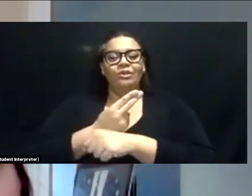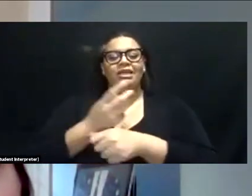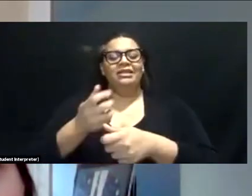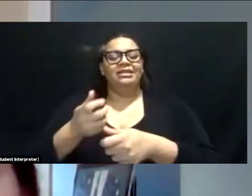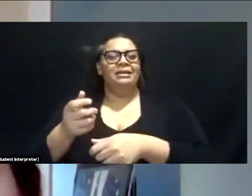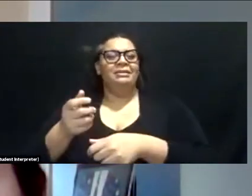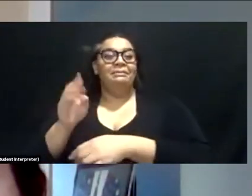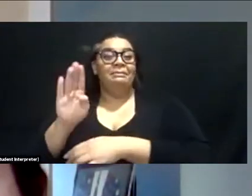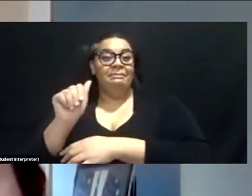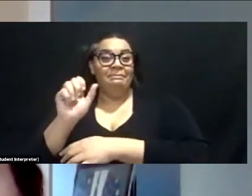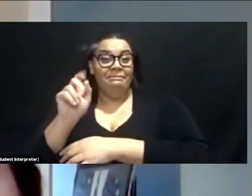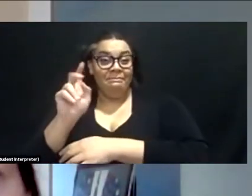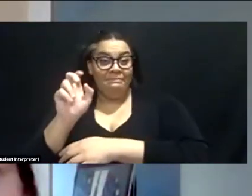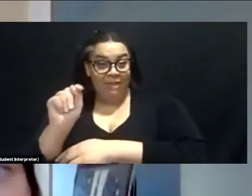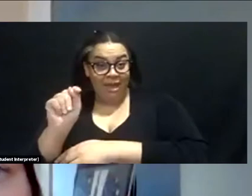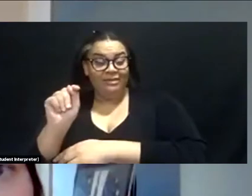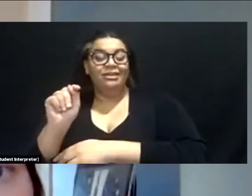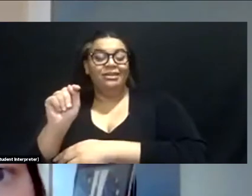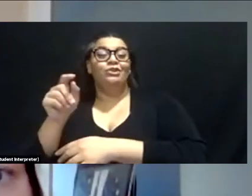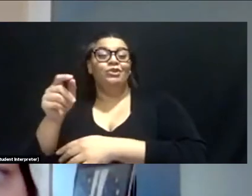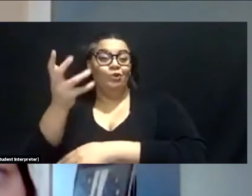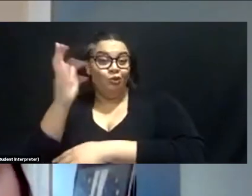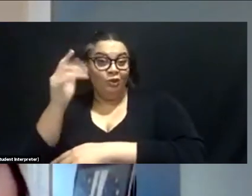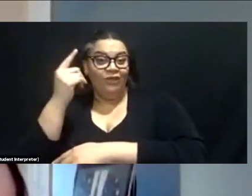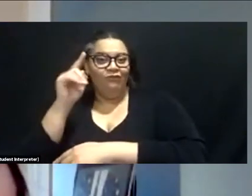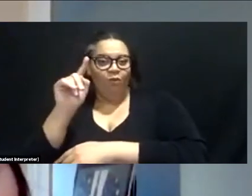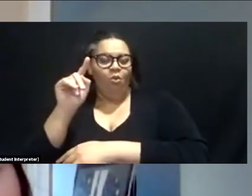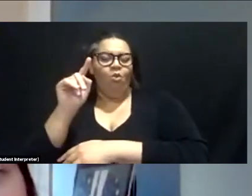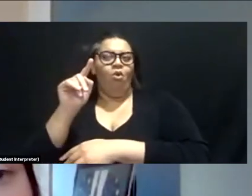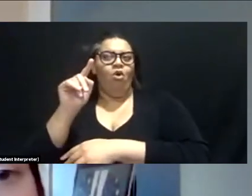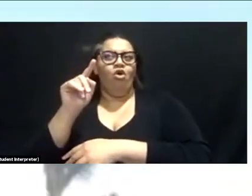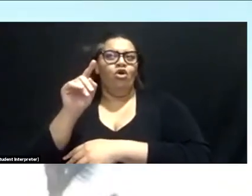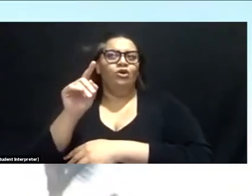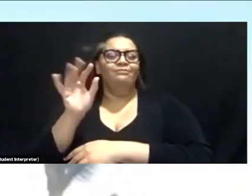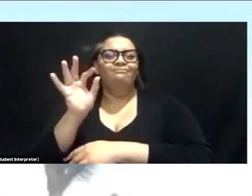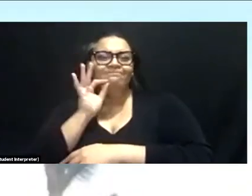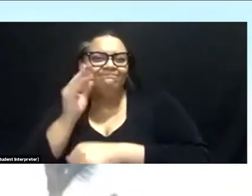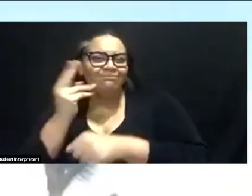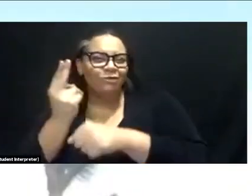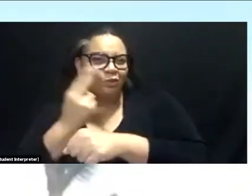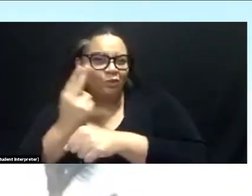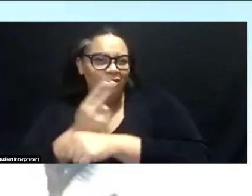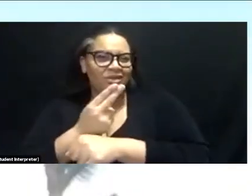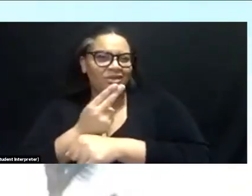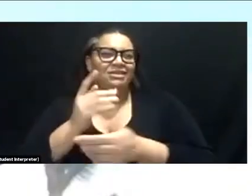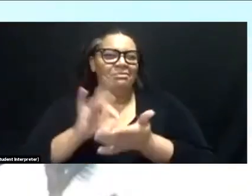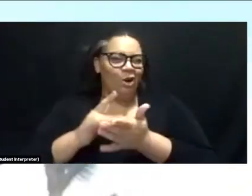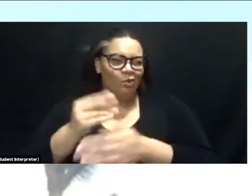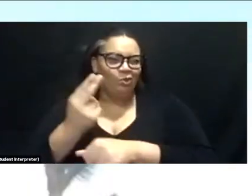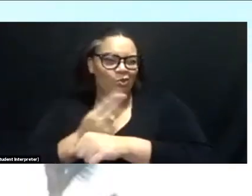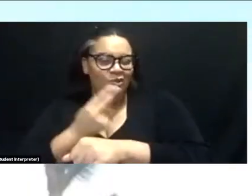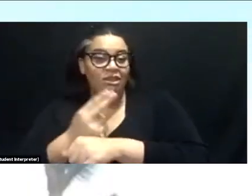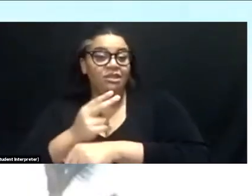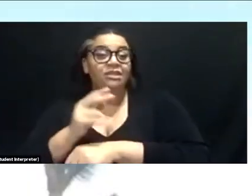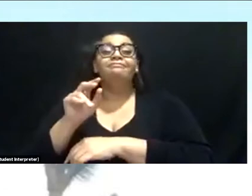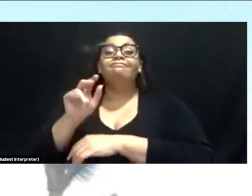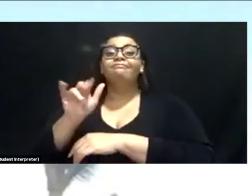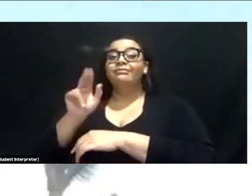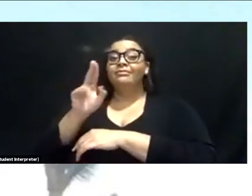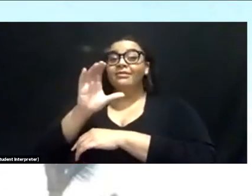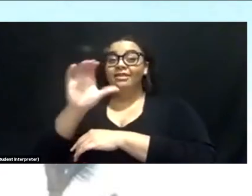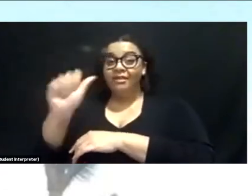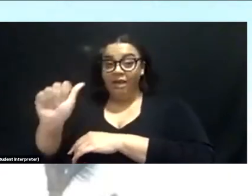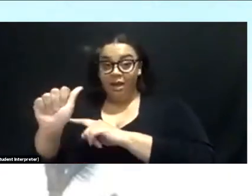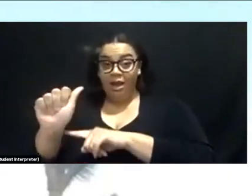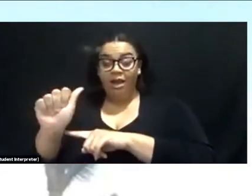their kind of bark, like substance or medicinal uses. Sure. The yuccas, their relatives, yucca shedigura